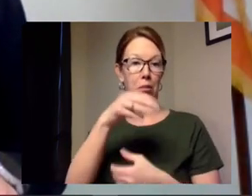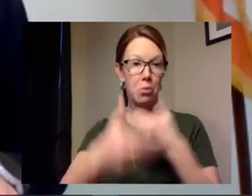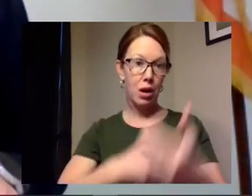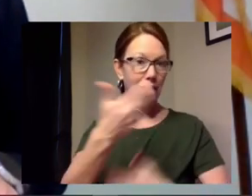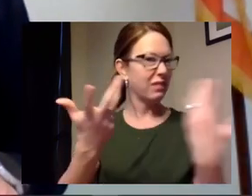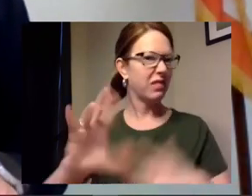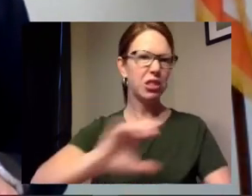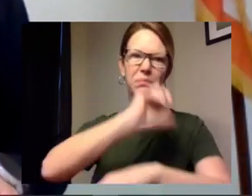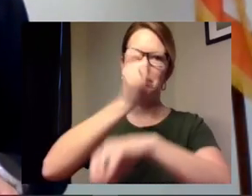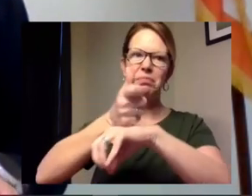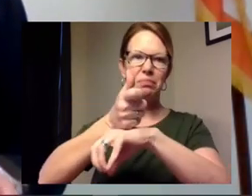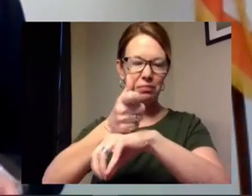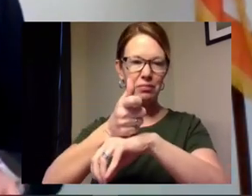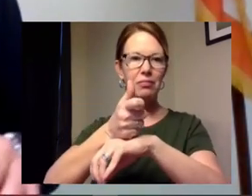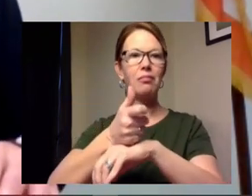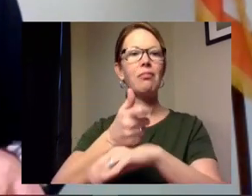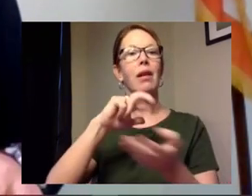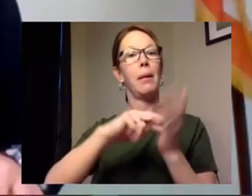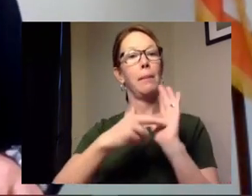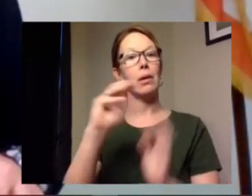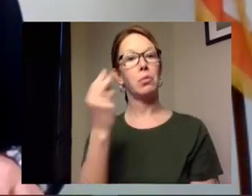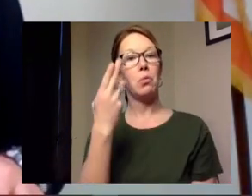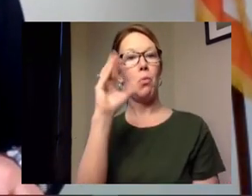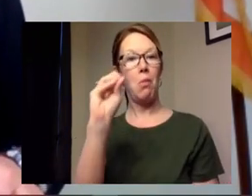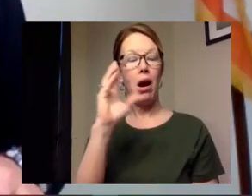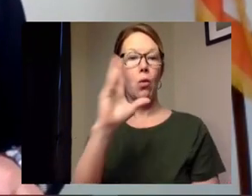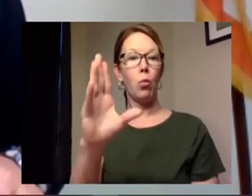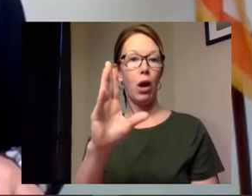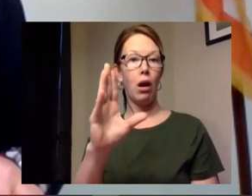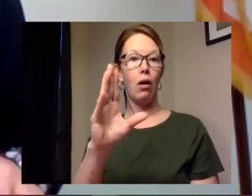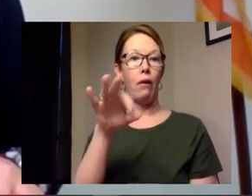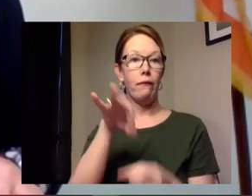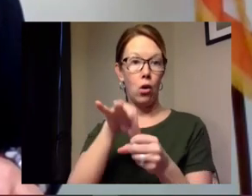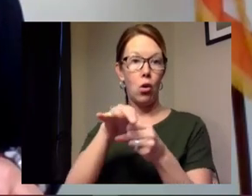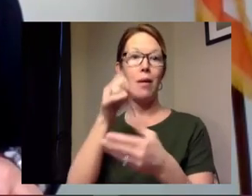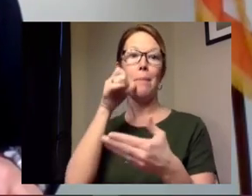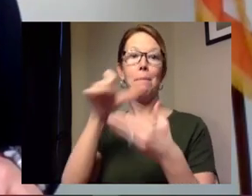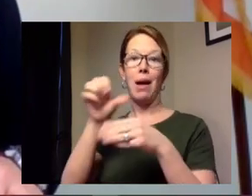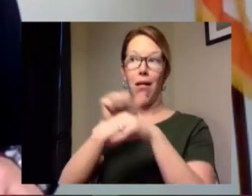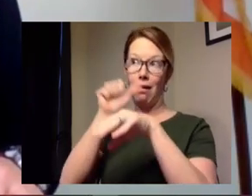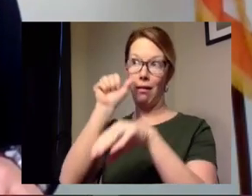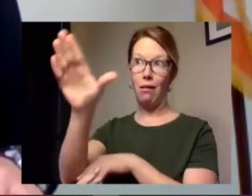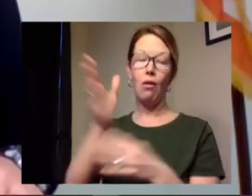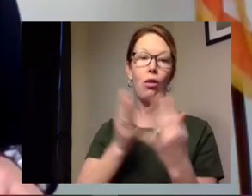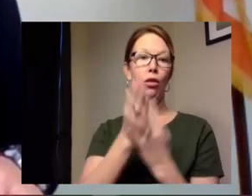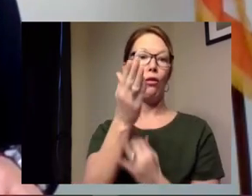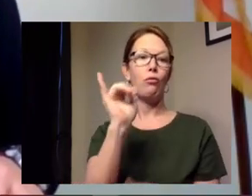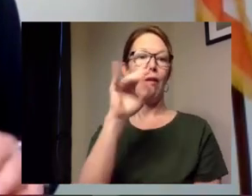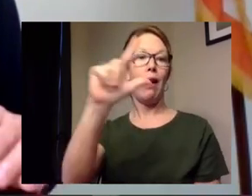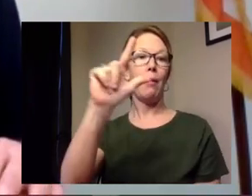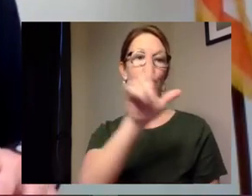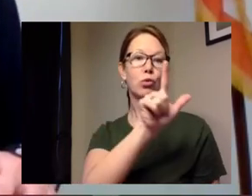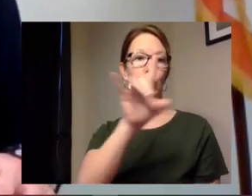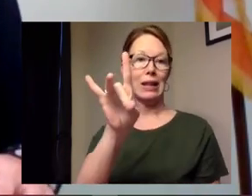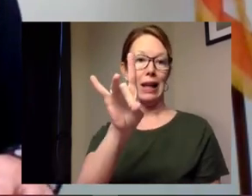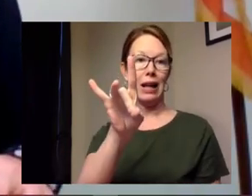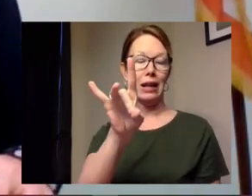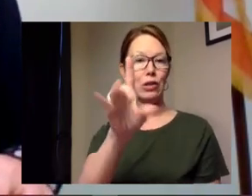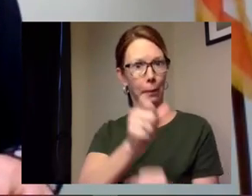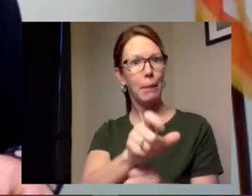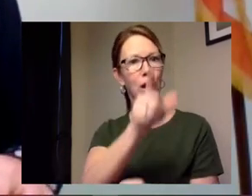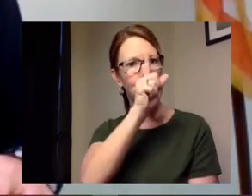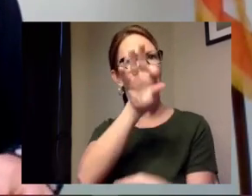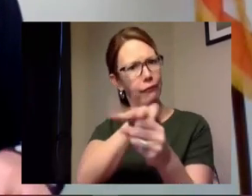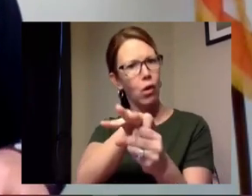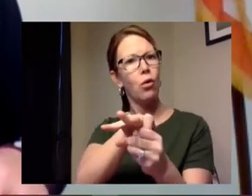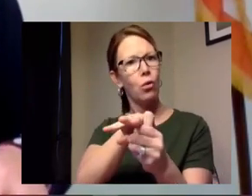place so ohio will continue voting by mail through april 28th so please don't lose your voice vote